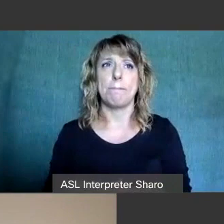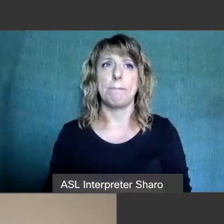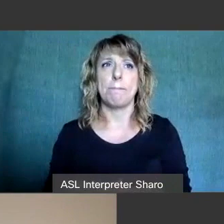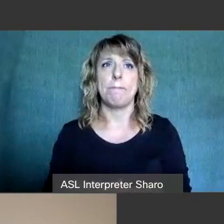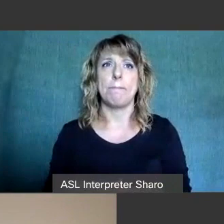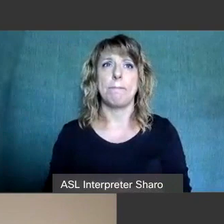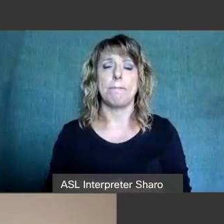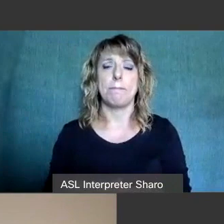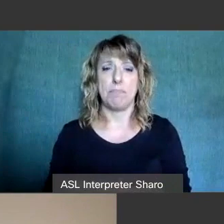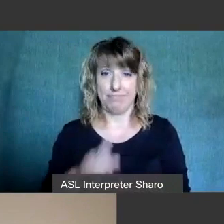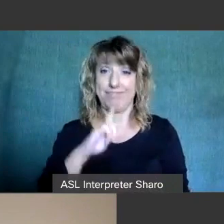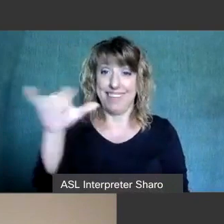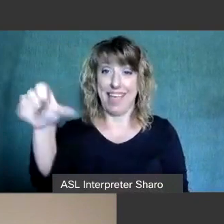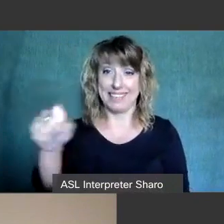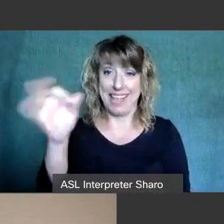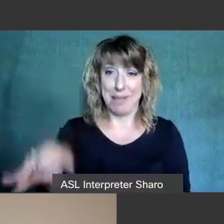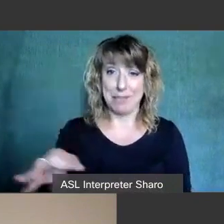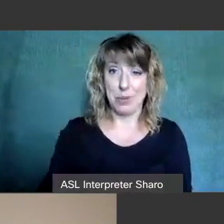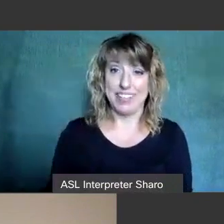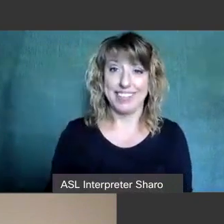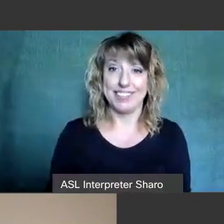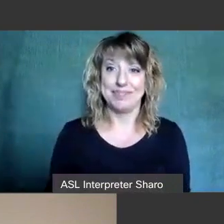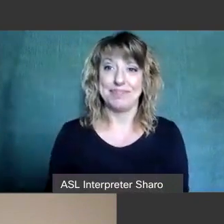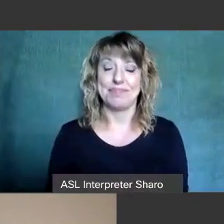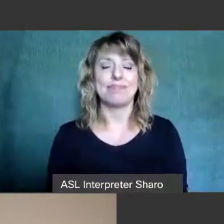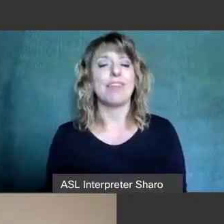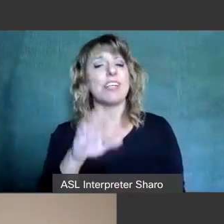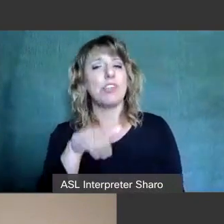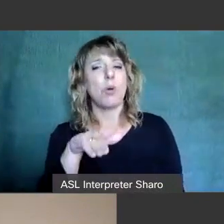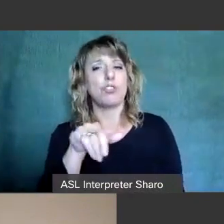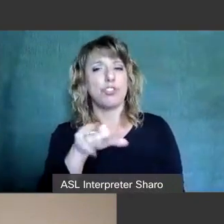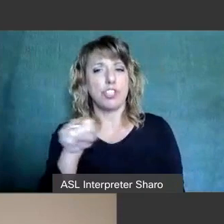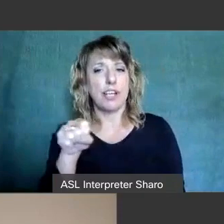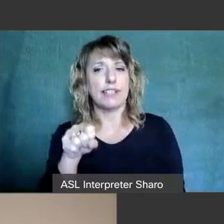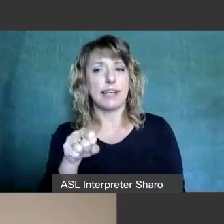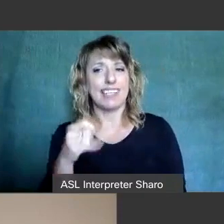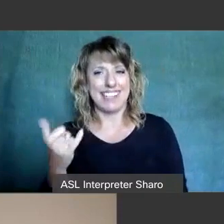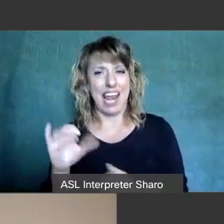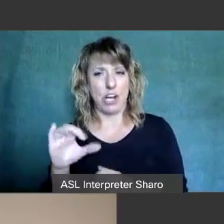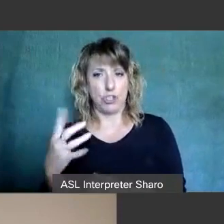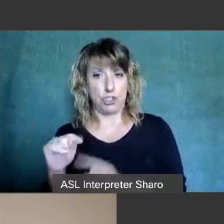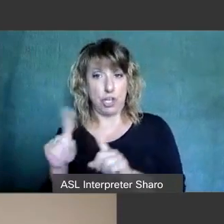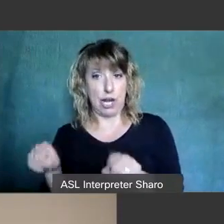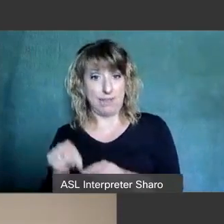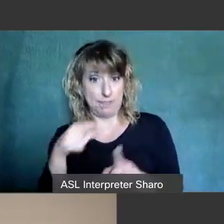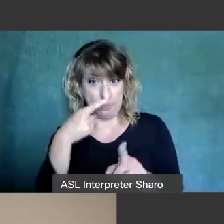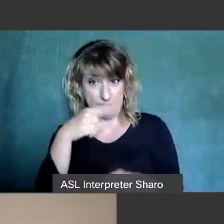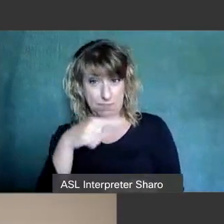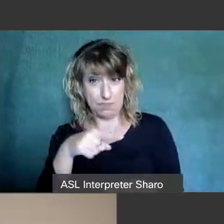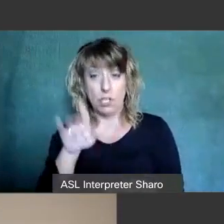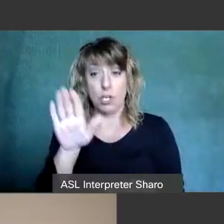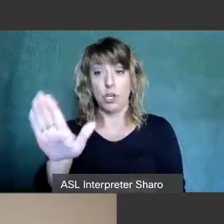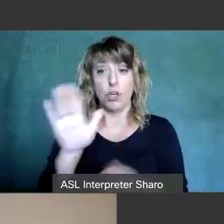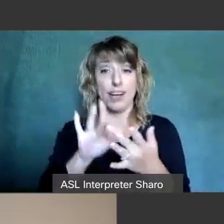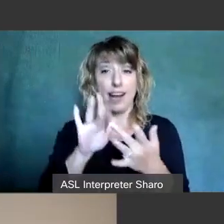question is absolutely so um jesse i'm going to ask that in the chat box if you don't mind if you put your